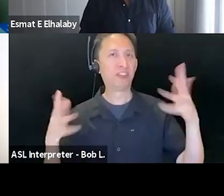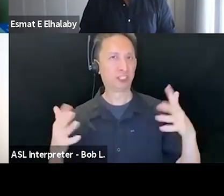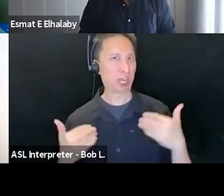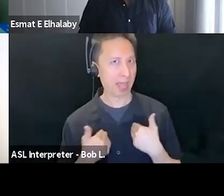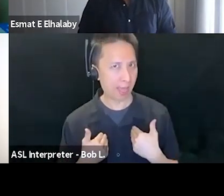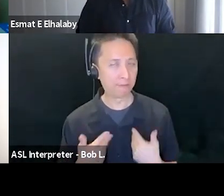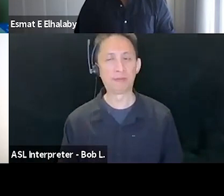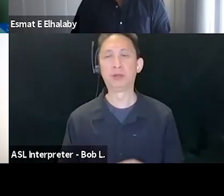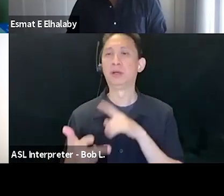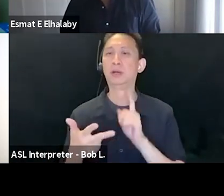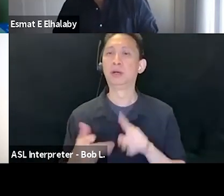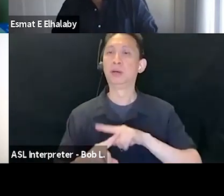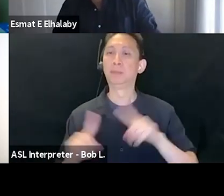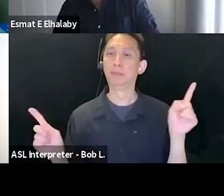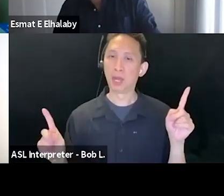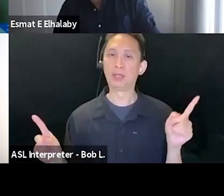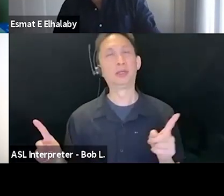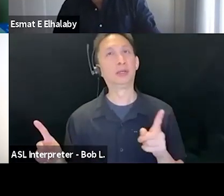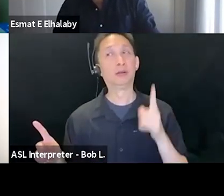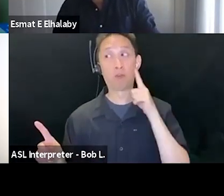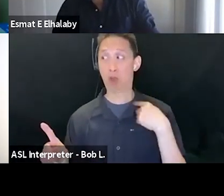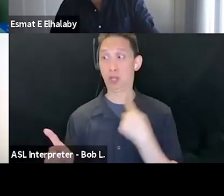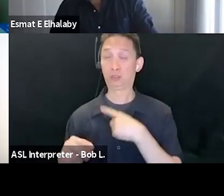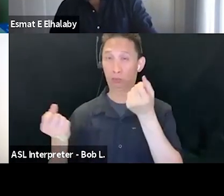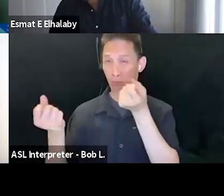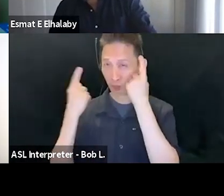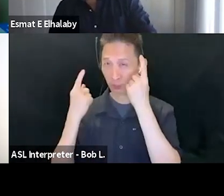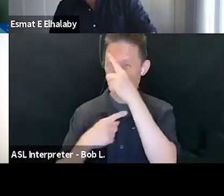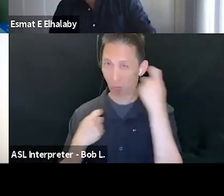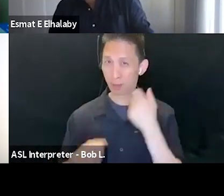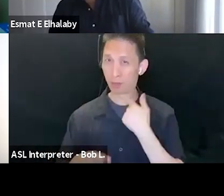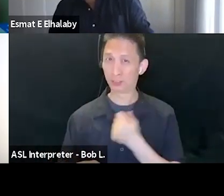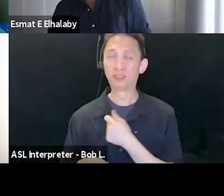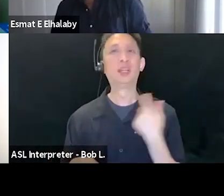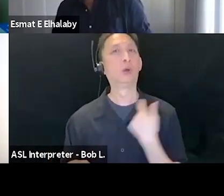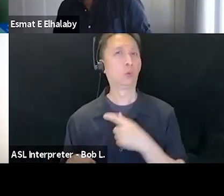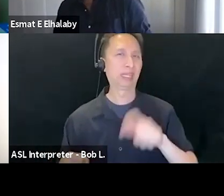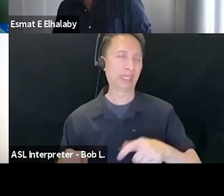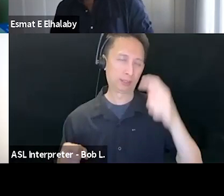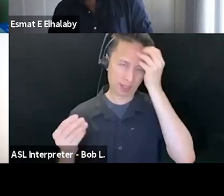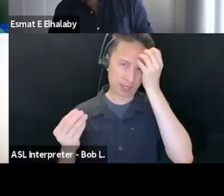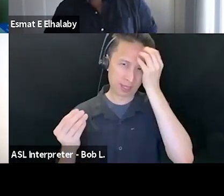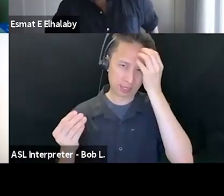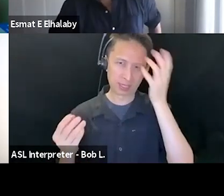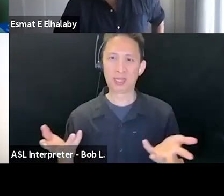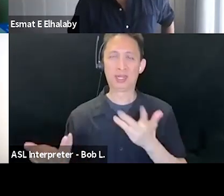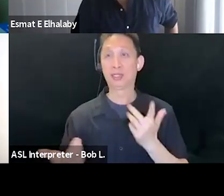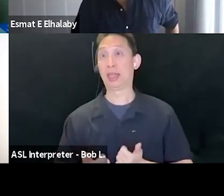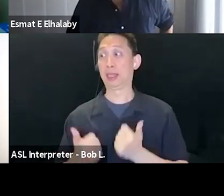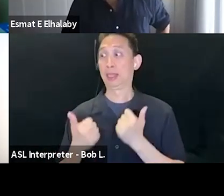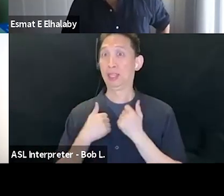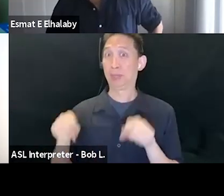to understand this trauma. We also need to take into consideration the power of livability and the fact that